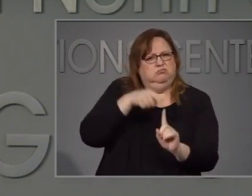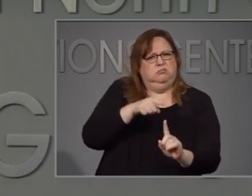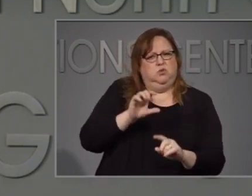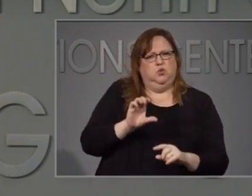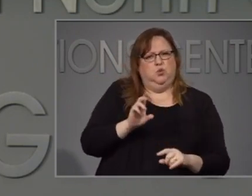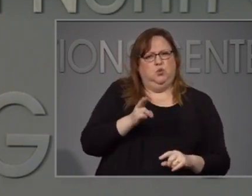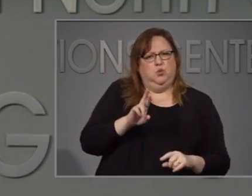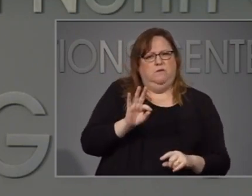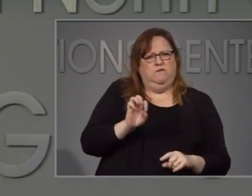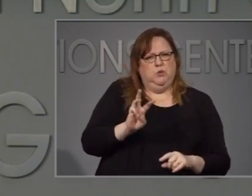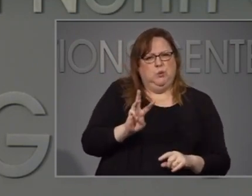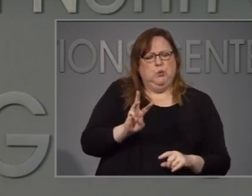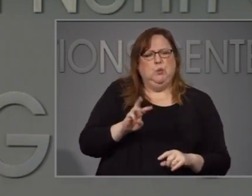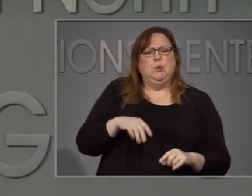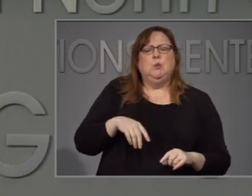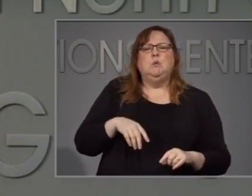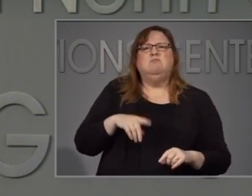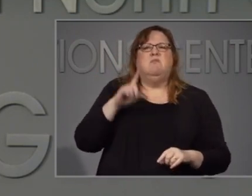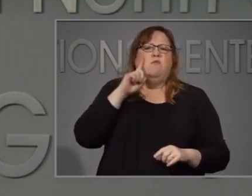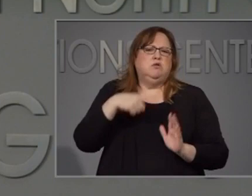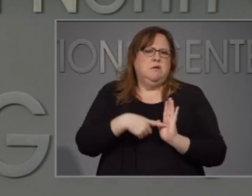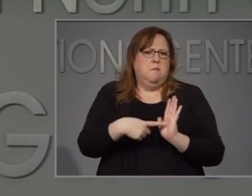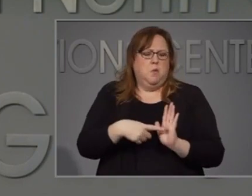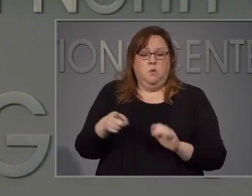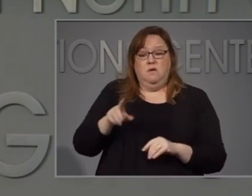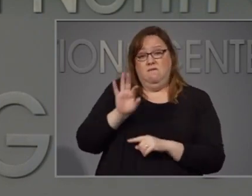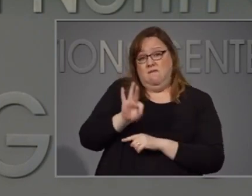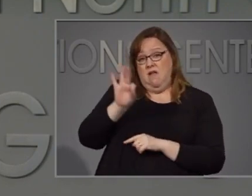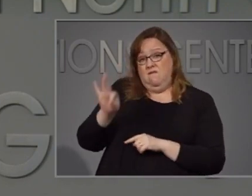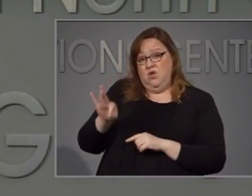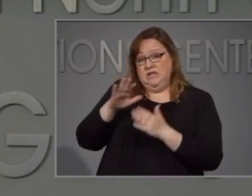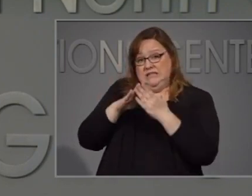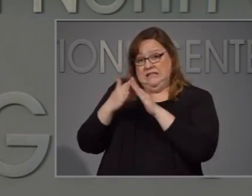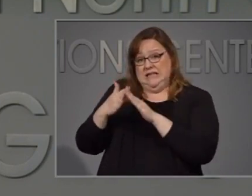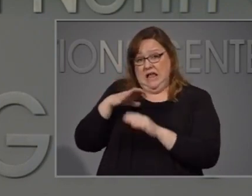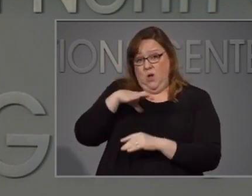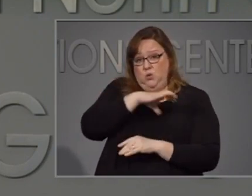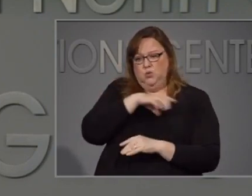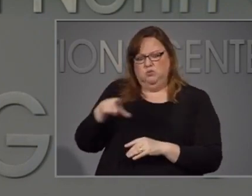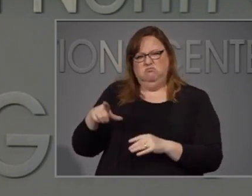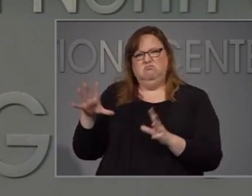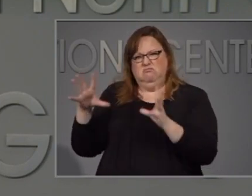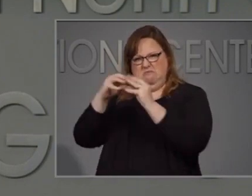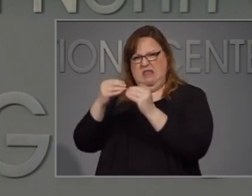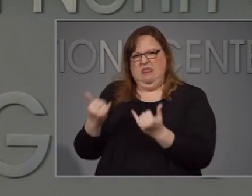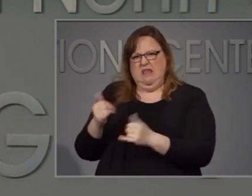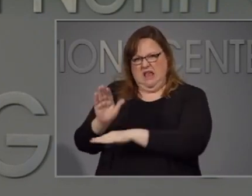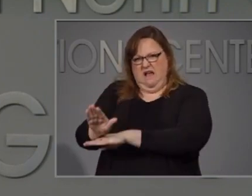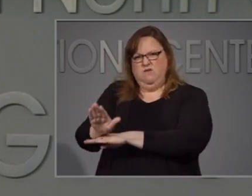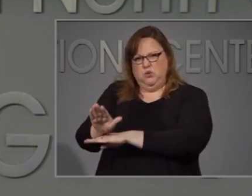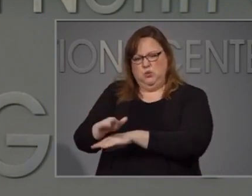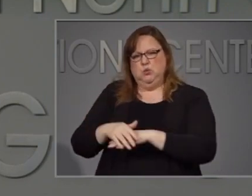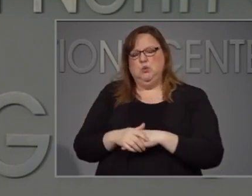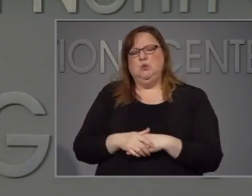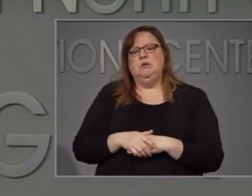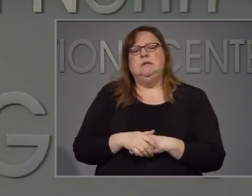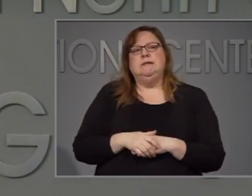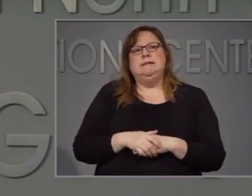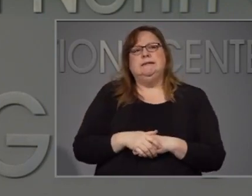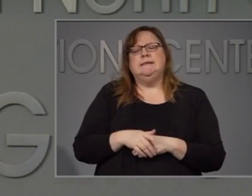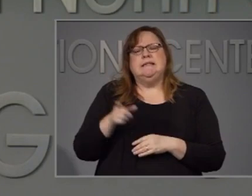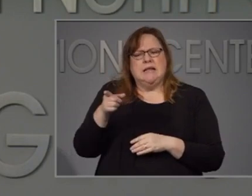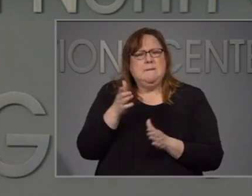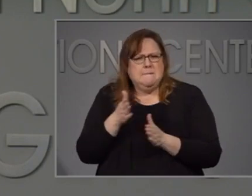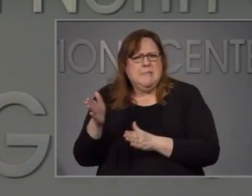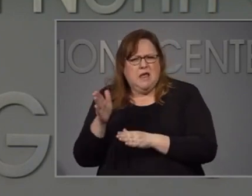that Fayetteville City Council met this afternoon, and we're going to impose one. I'm not sure. I